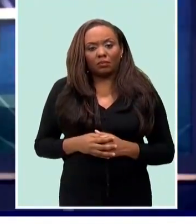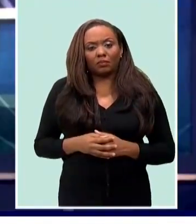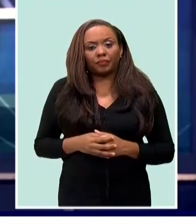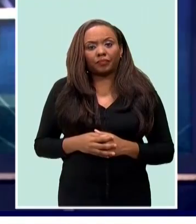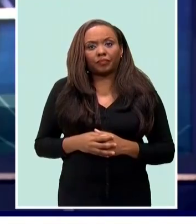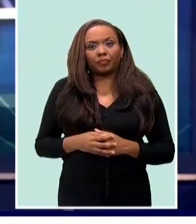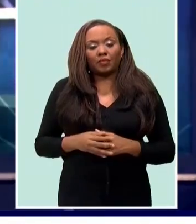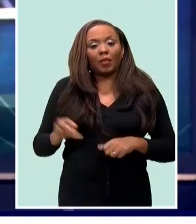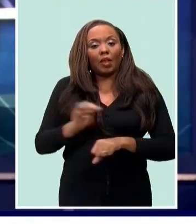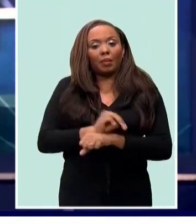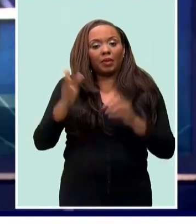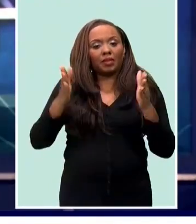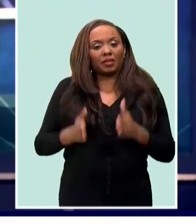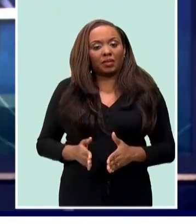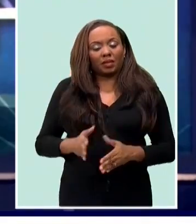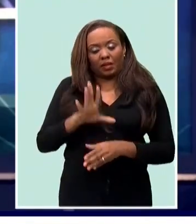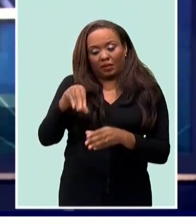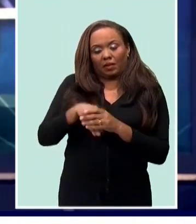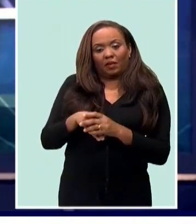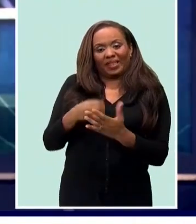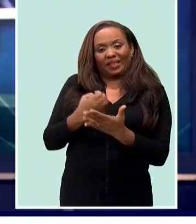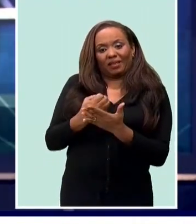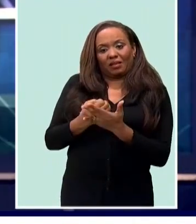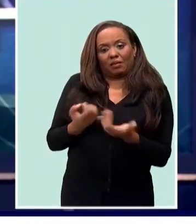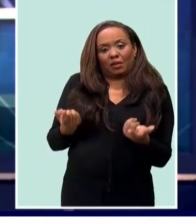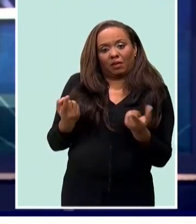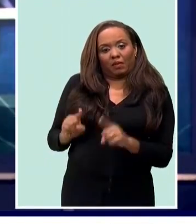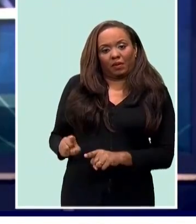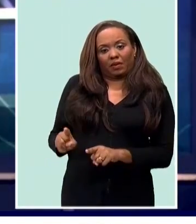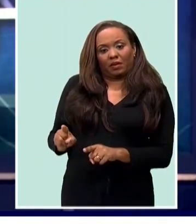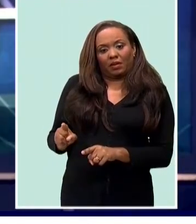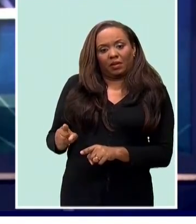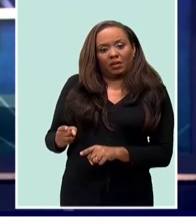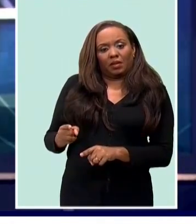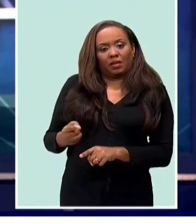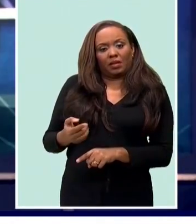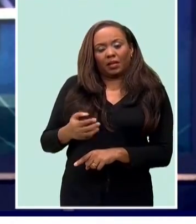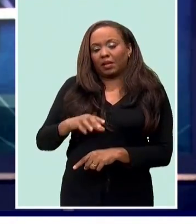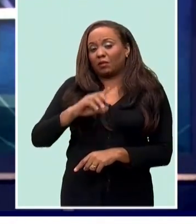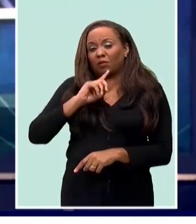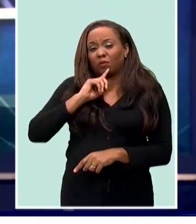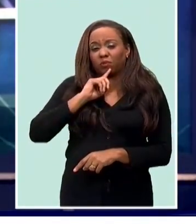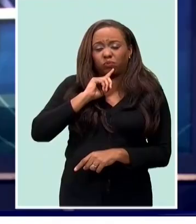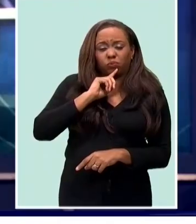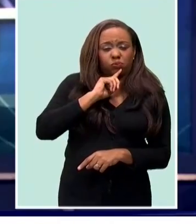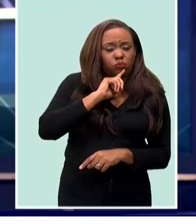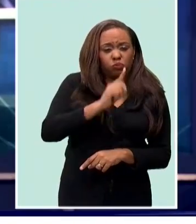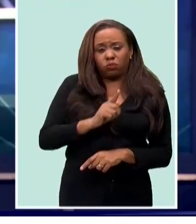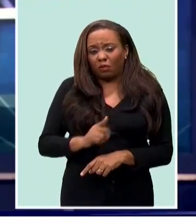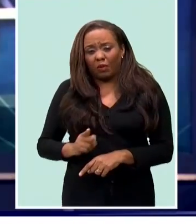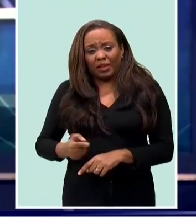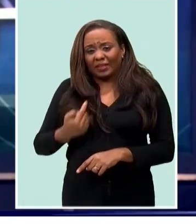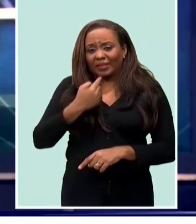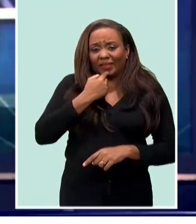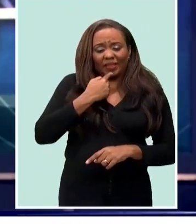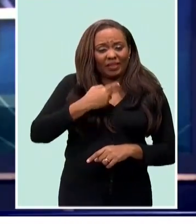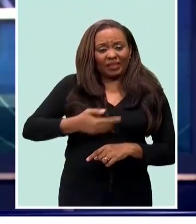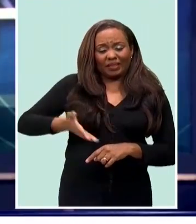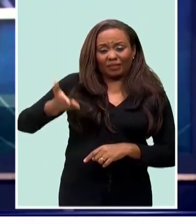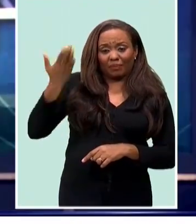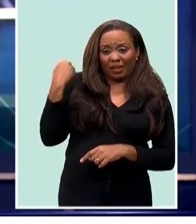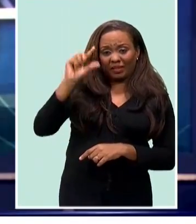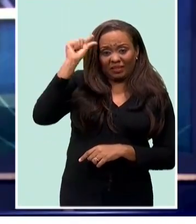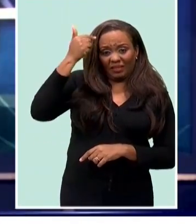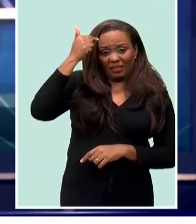Well, Minister in the Ministry of Economic Affairs and Investment, Marcia Kettle, Islam based in the last administration for losing a significant